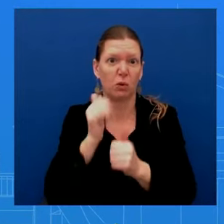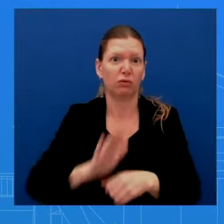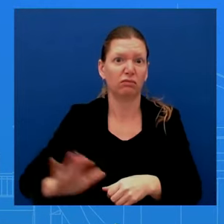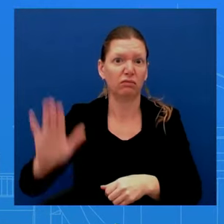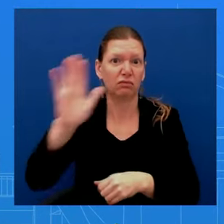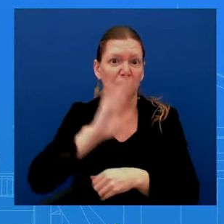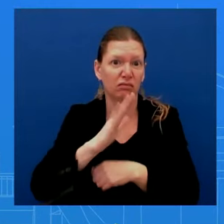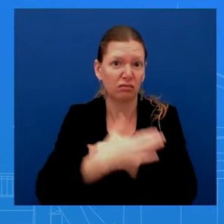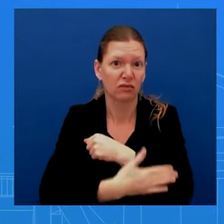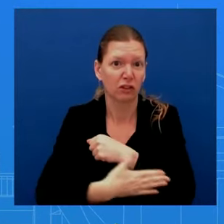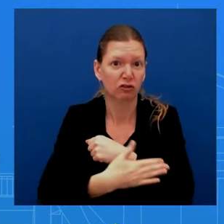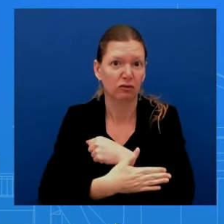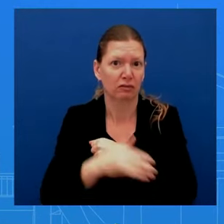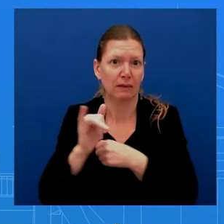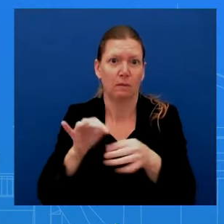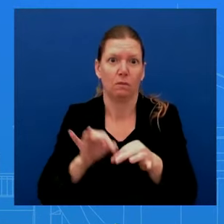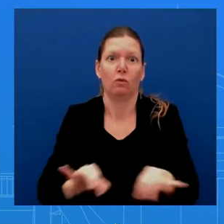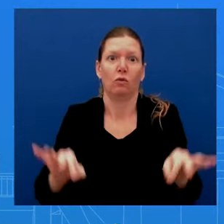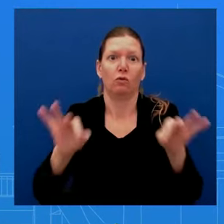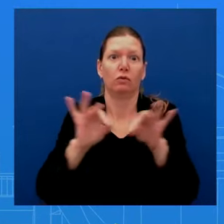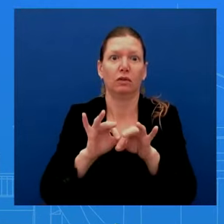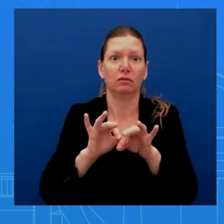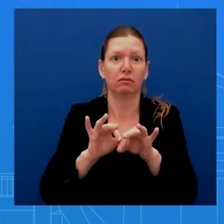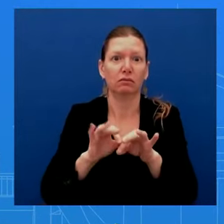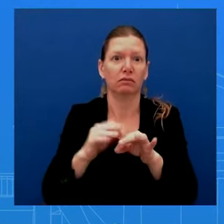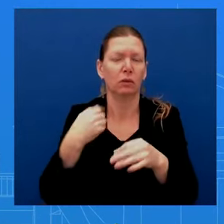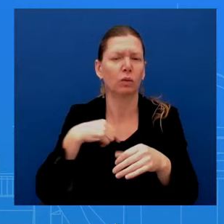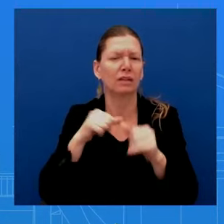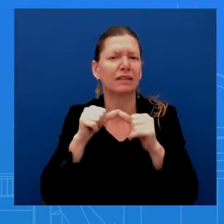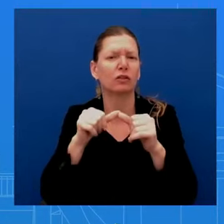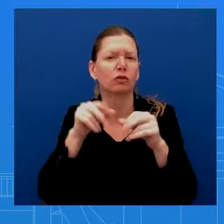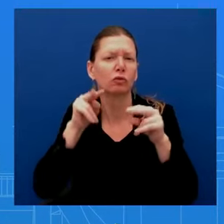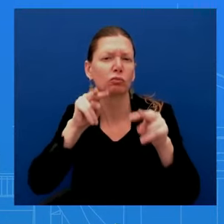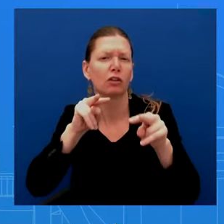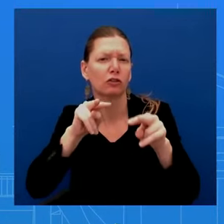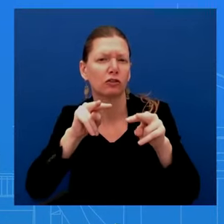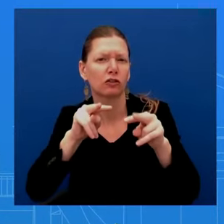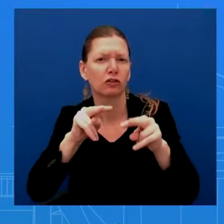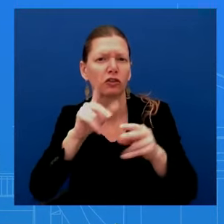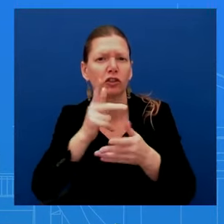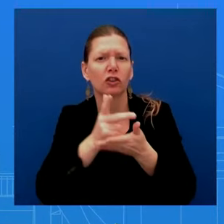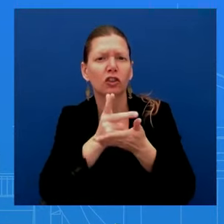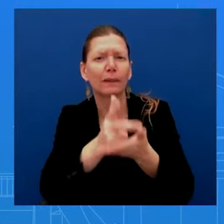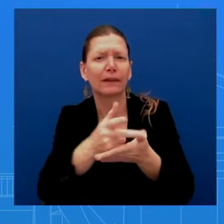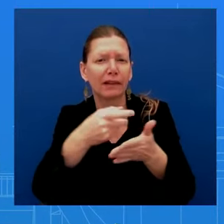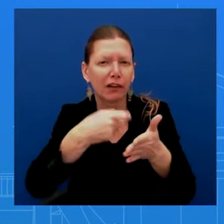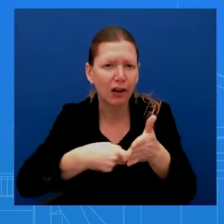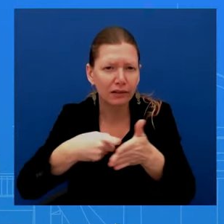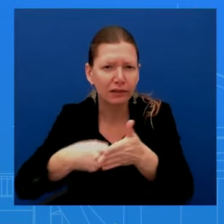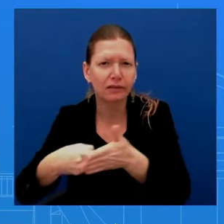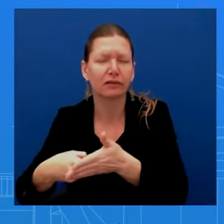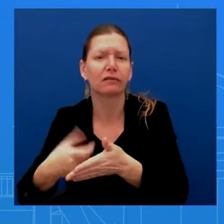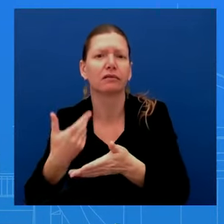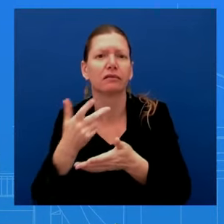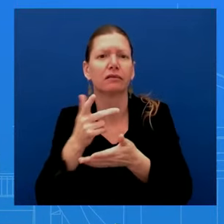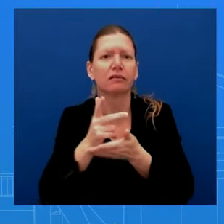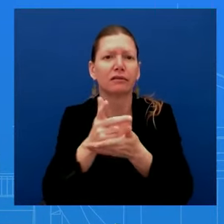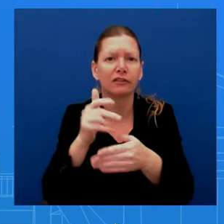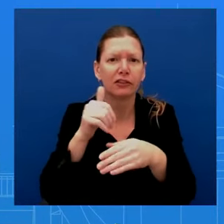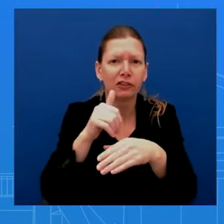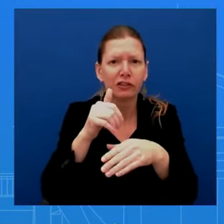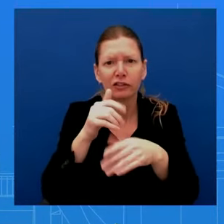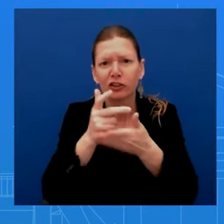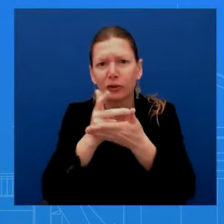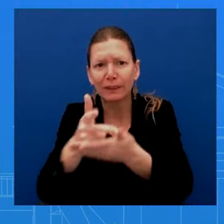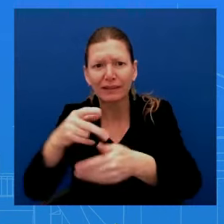that very closely. Shipping costs, shipping times are something that we're also monitoring. And